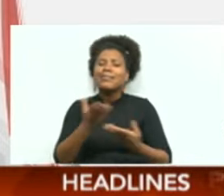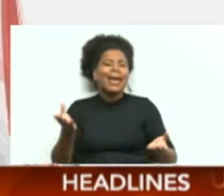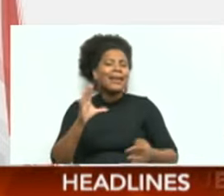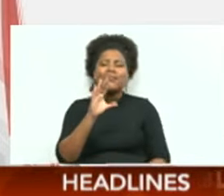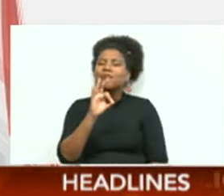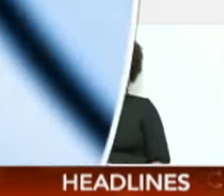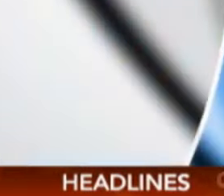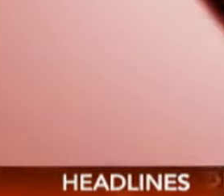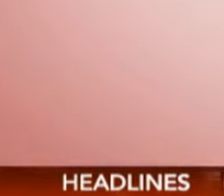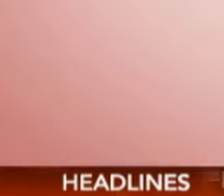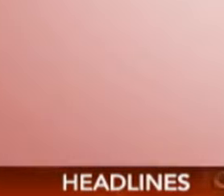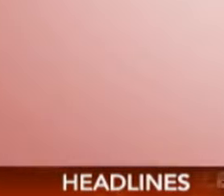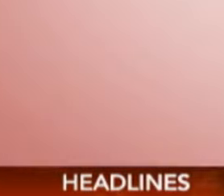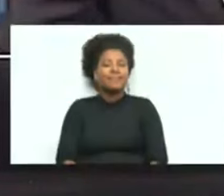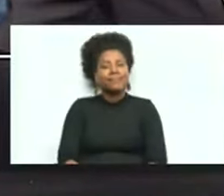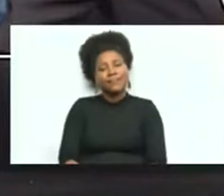News.